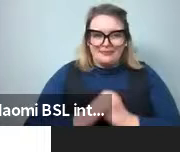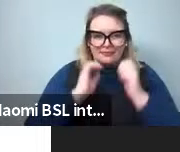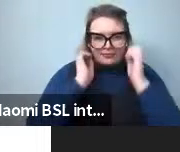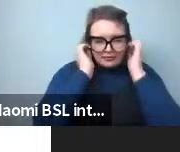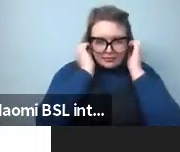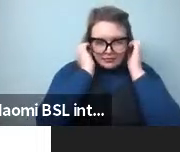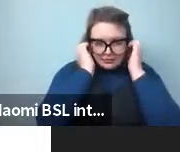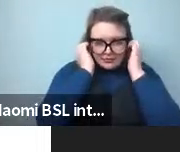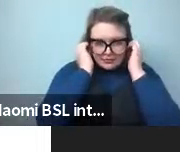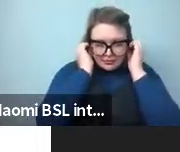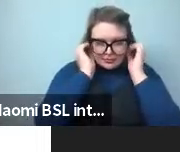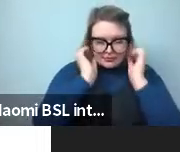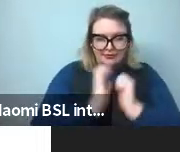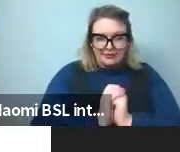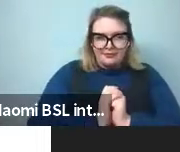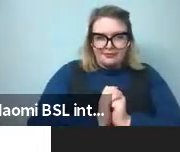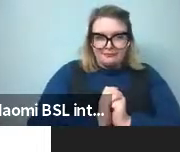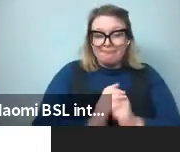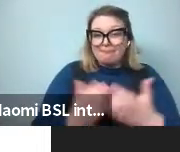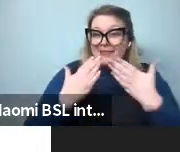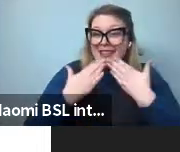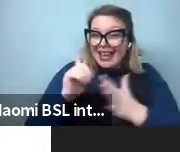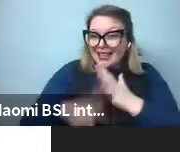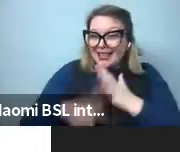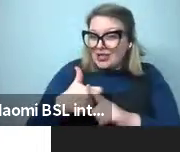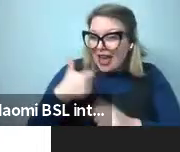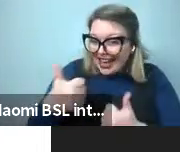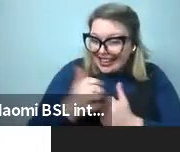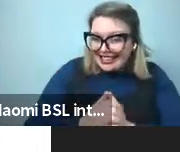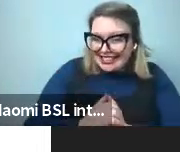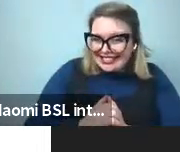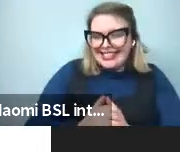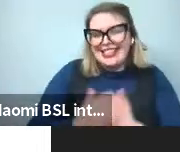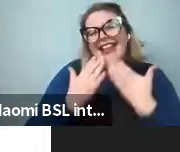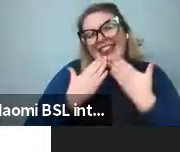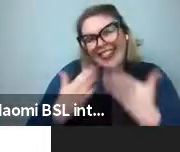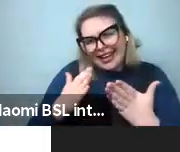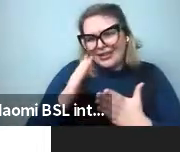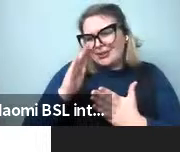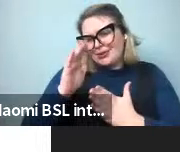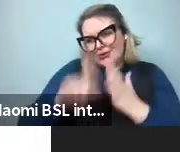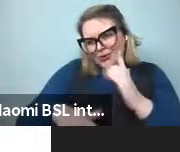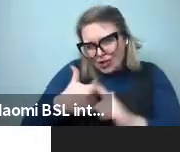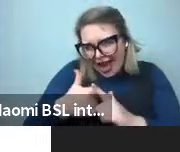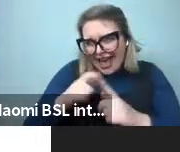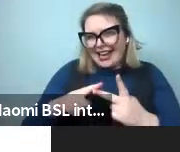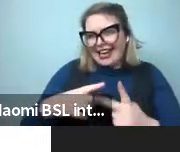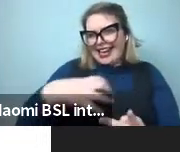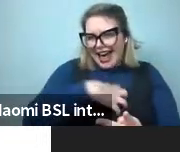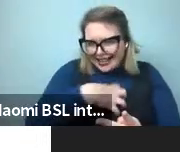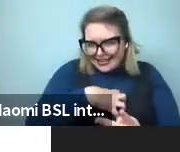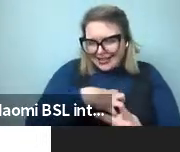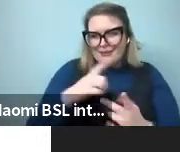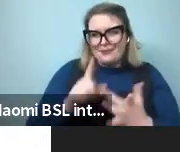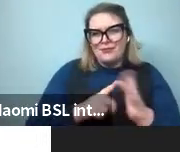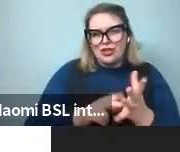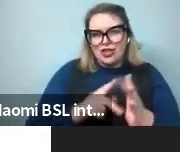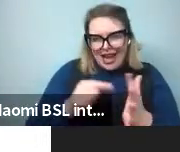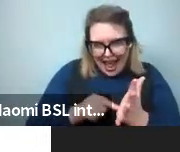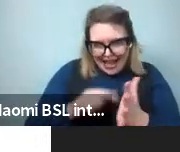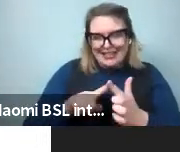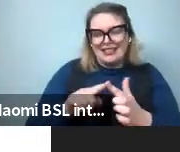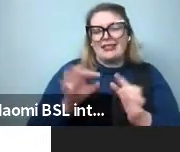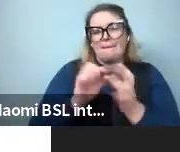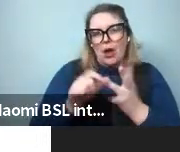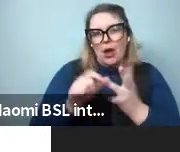Thank you very much, Jack. And thank you to Jack, Adam, Jeanette, and Bodo for organizing this exciting